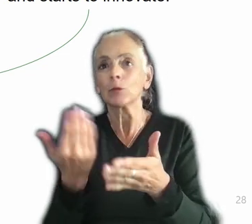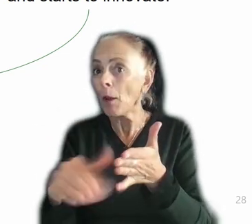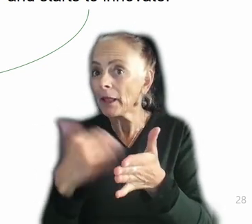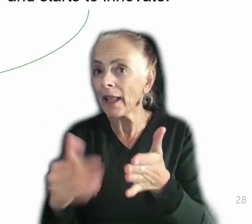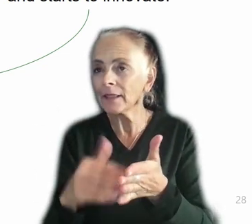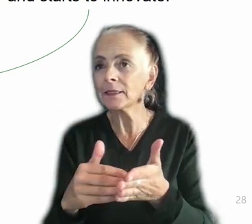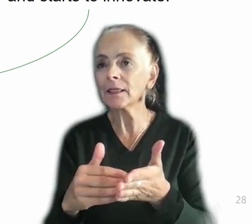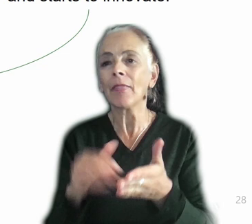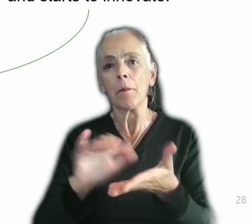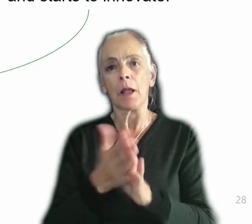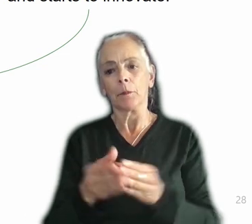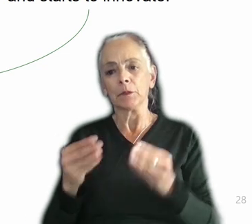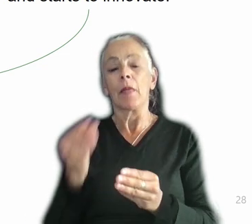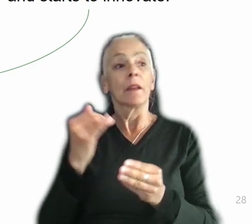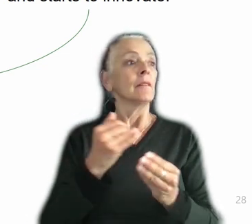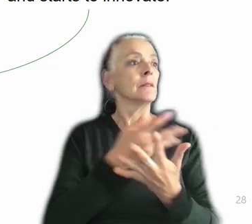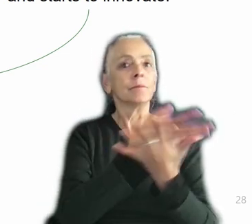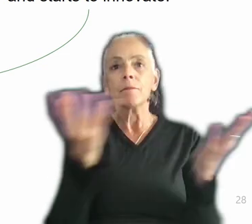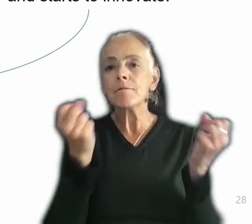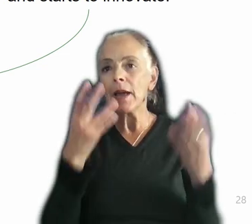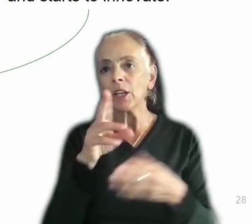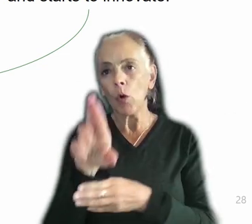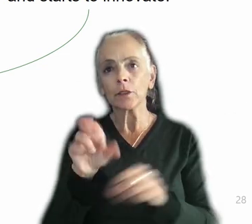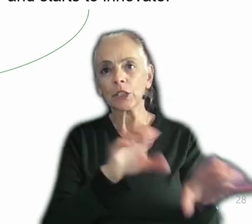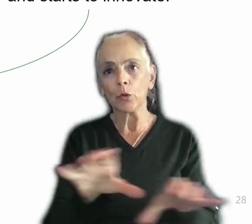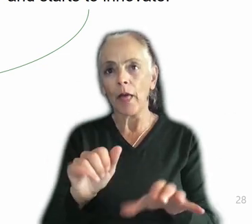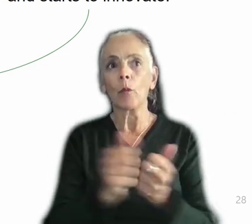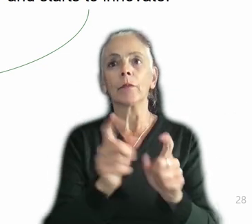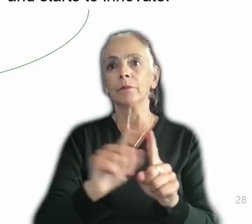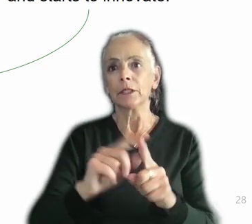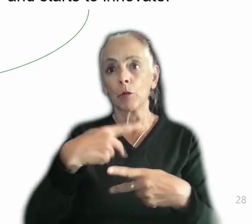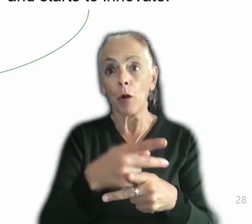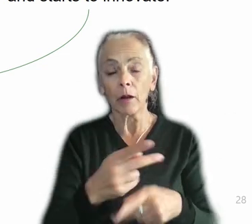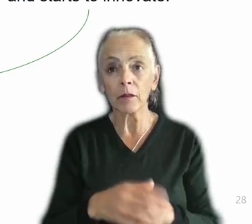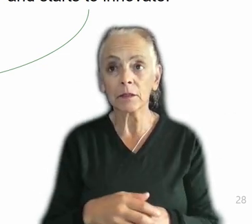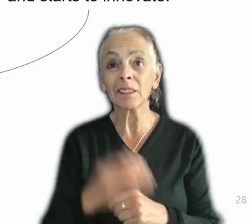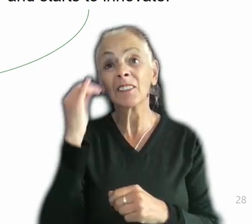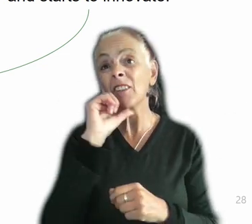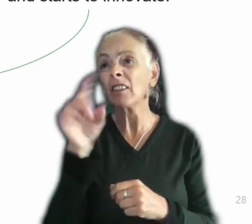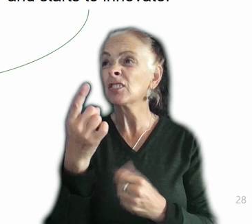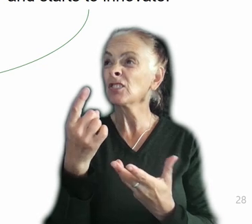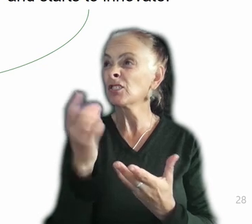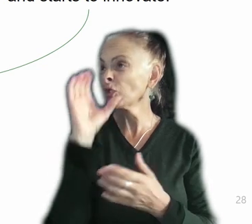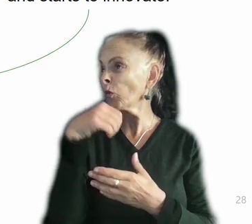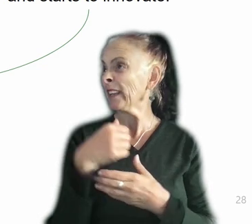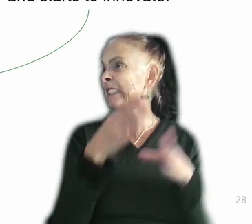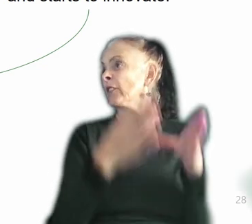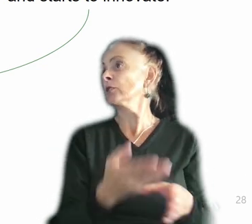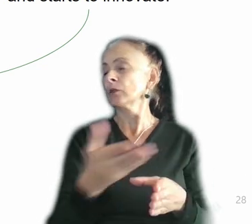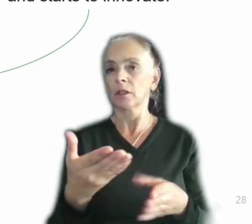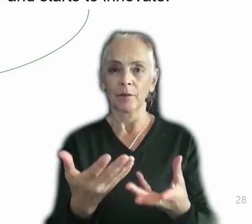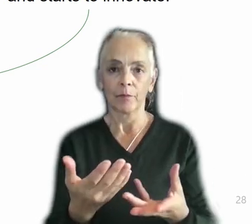URs can do it across multiple products. Otherwise, it's just sort of a kind of strange thing that an individual does. Maybe insightful,